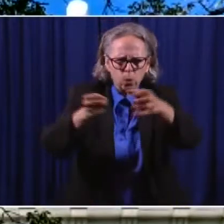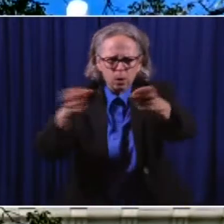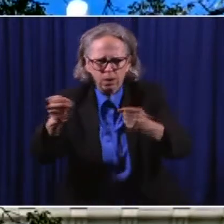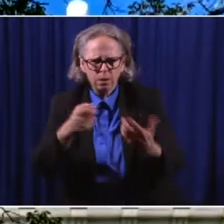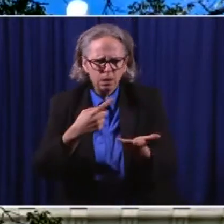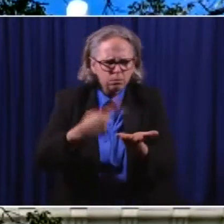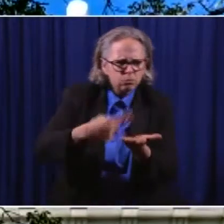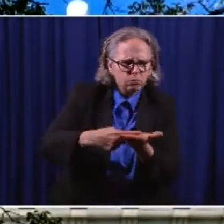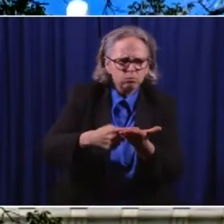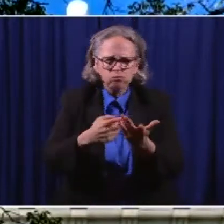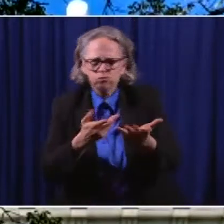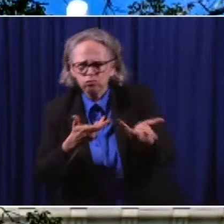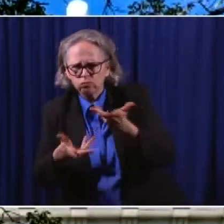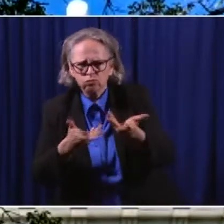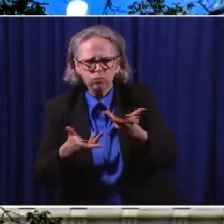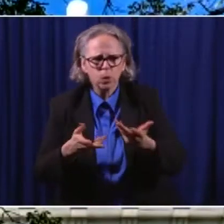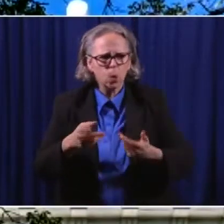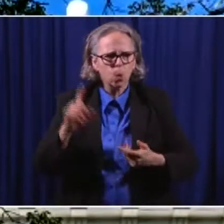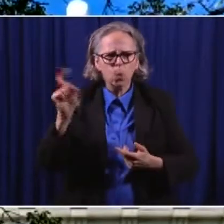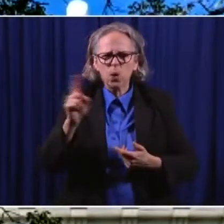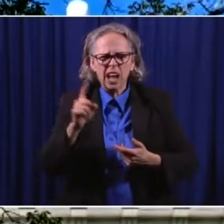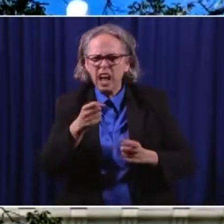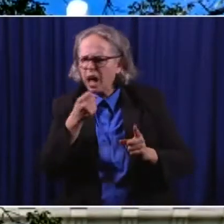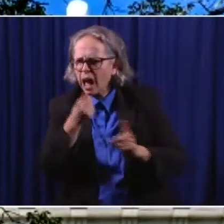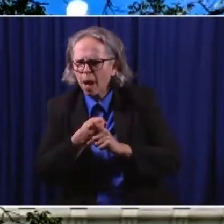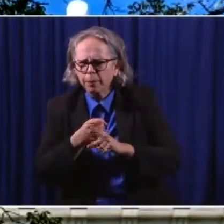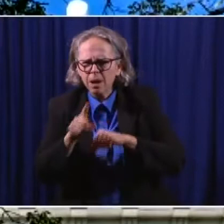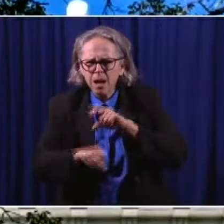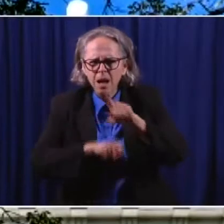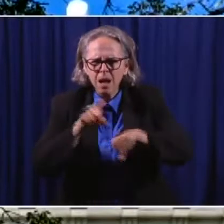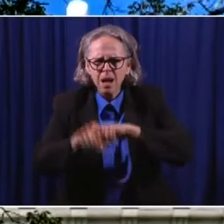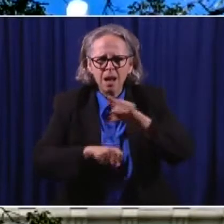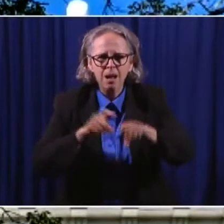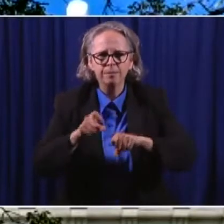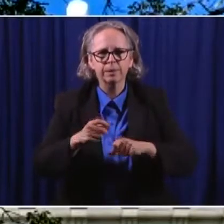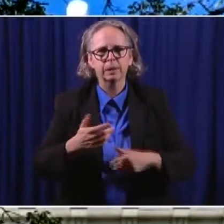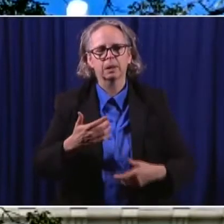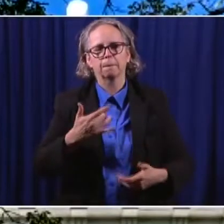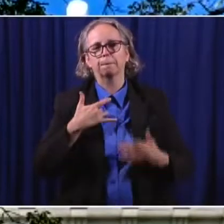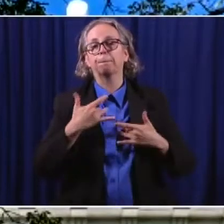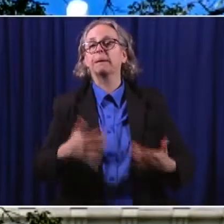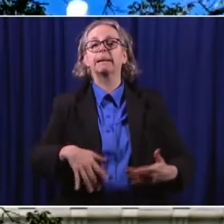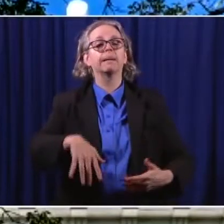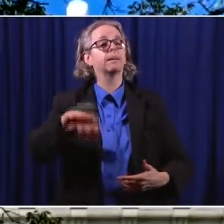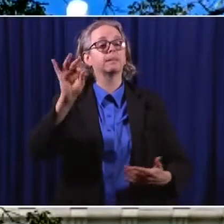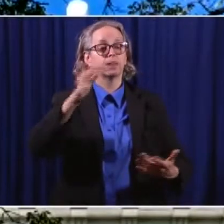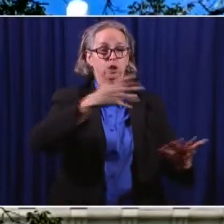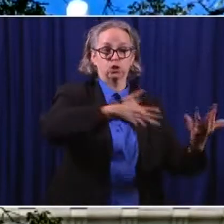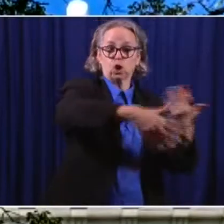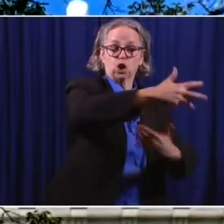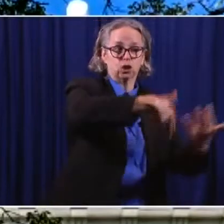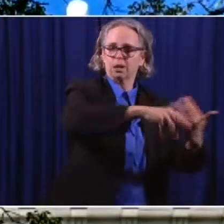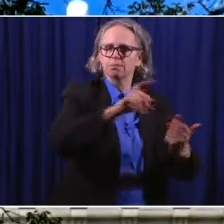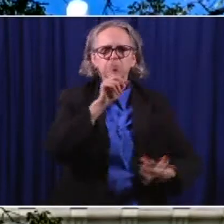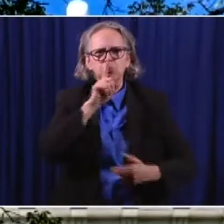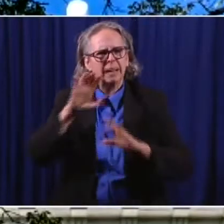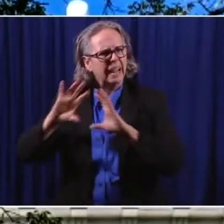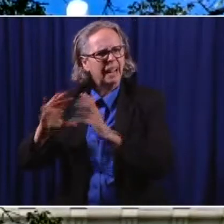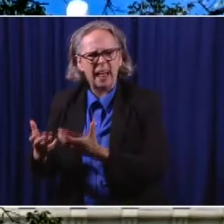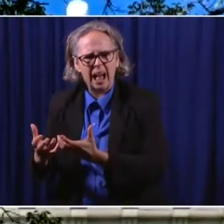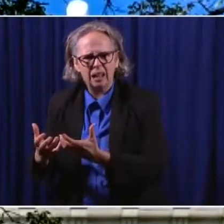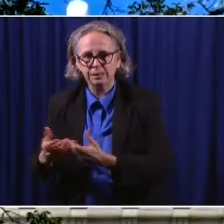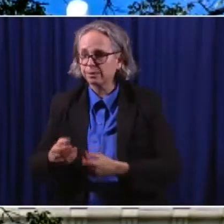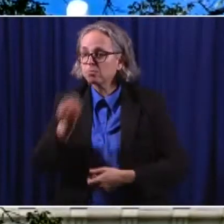social circles, as the governor said. It's not spread that's happening in the classroom. It's not spread that's happening in the dining hall.